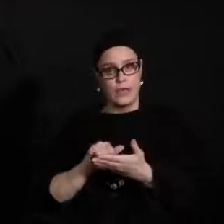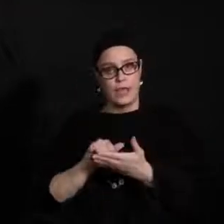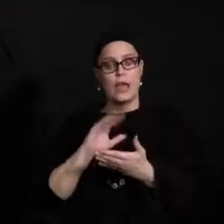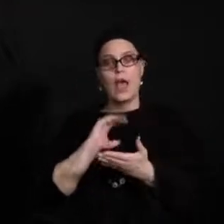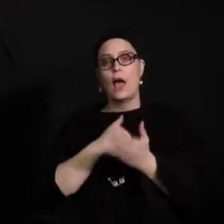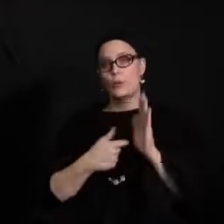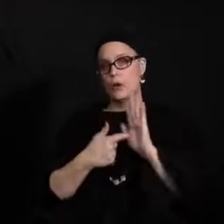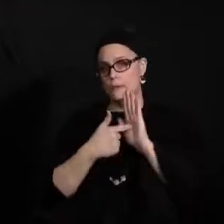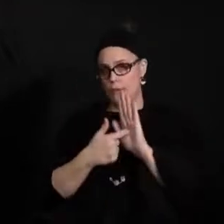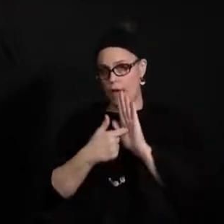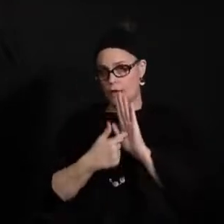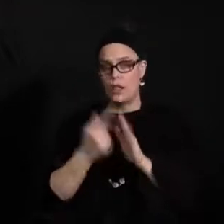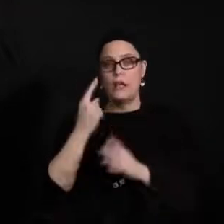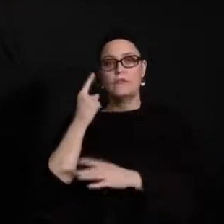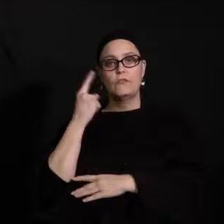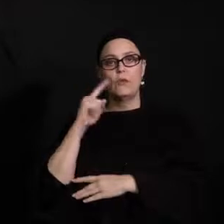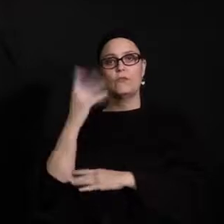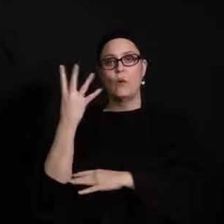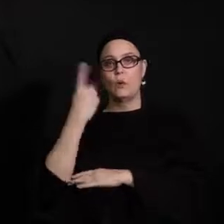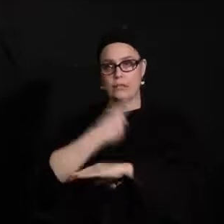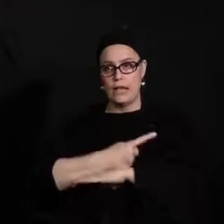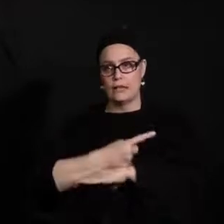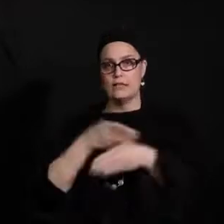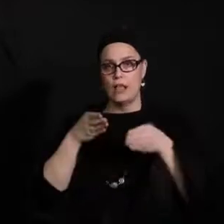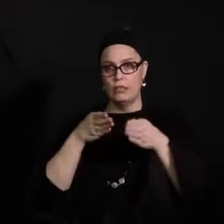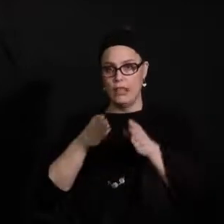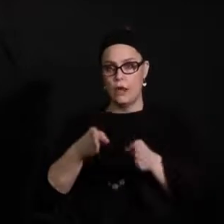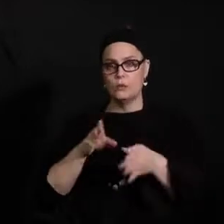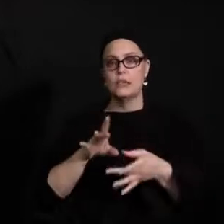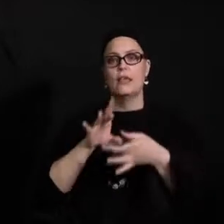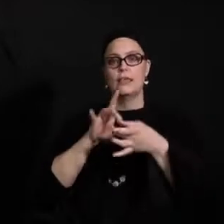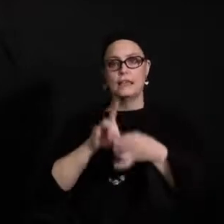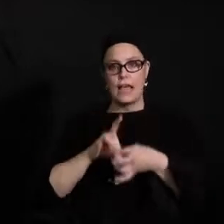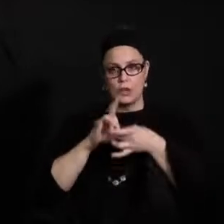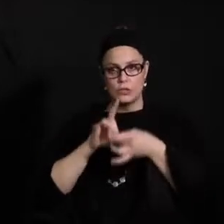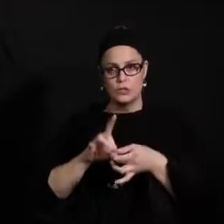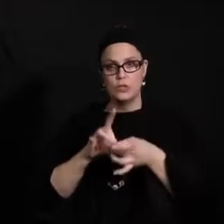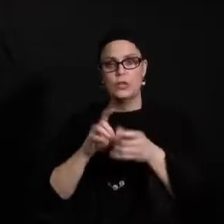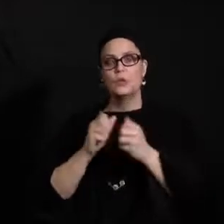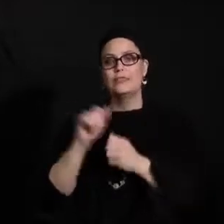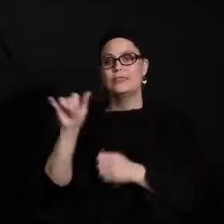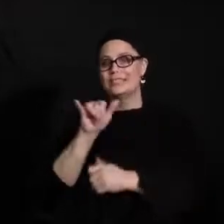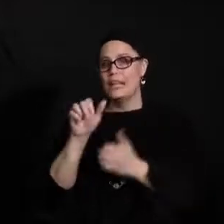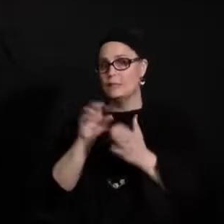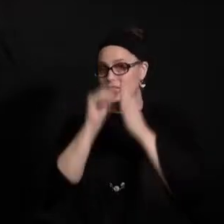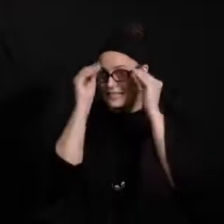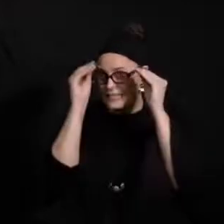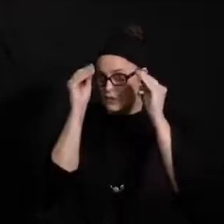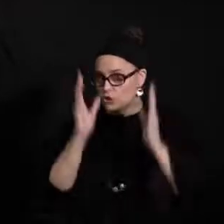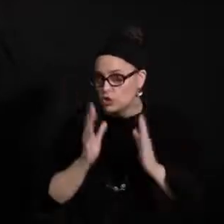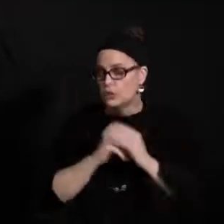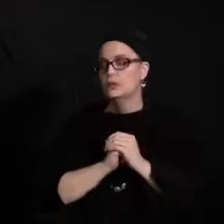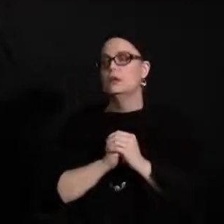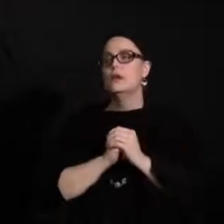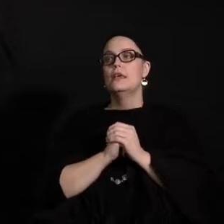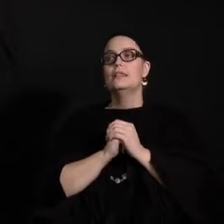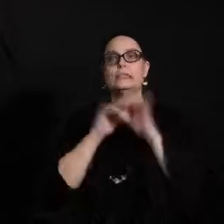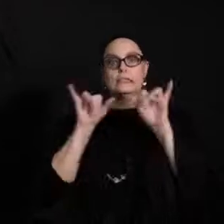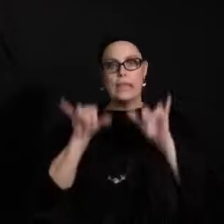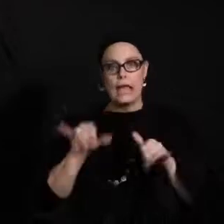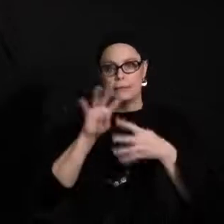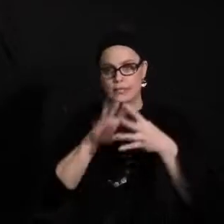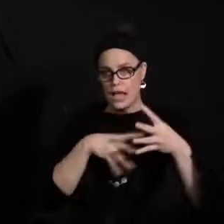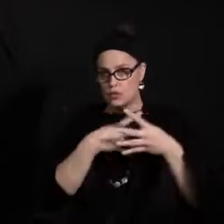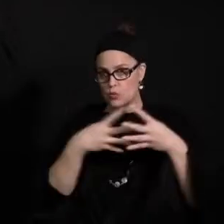model of the four days allows for the continuity of being with the same teacher, keeping the same schedule of classes,